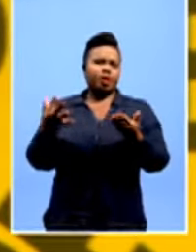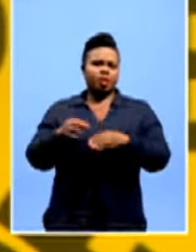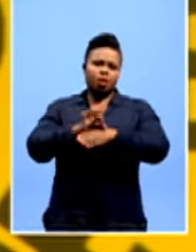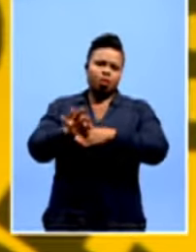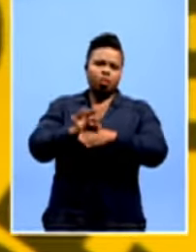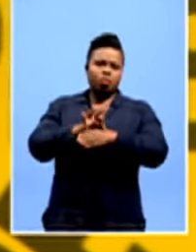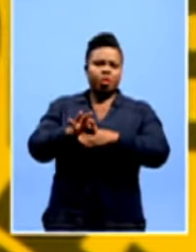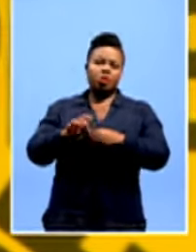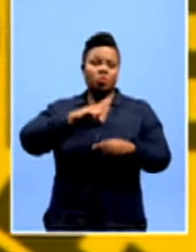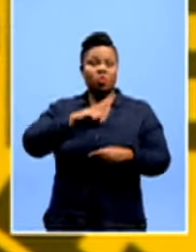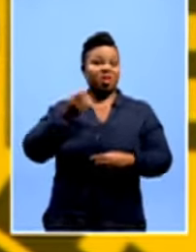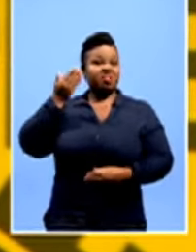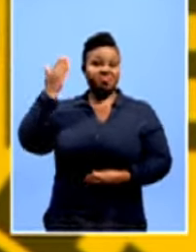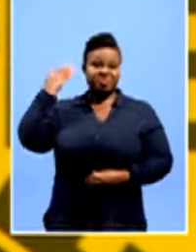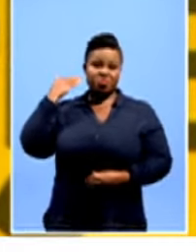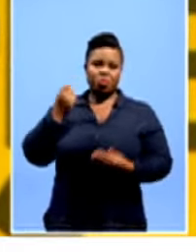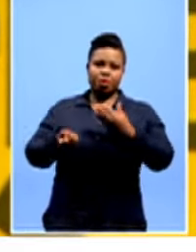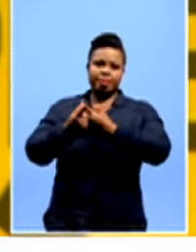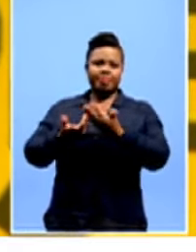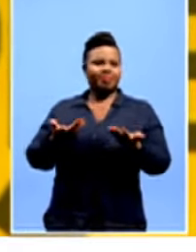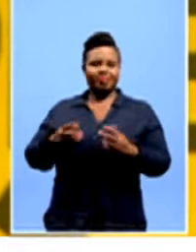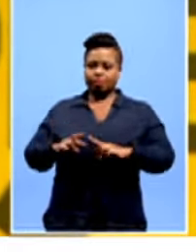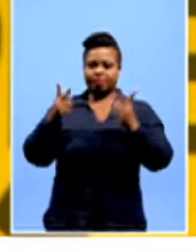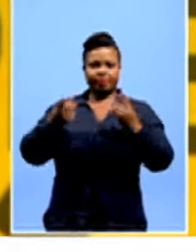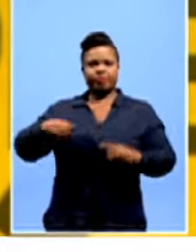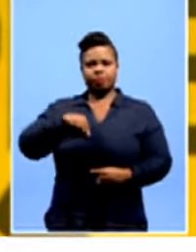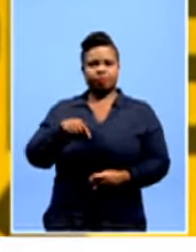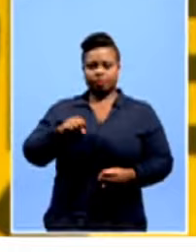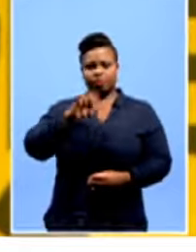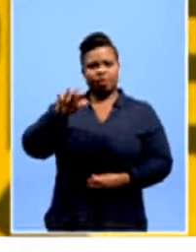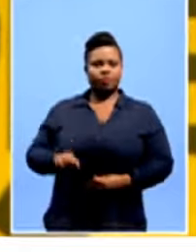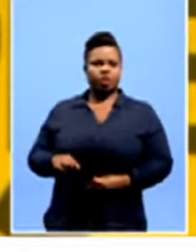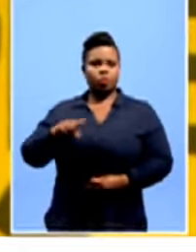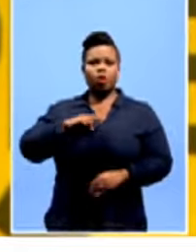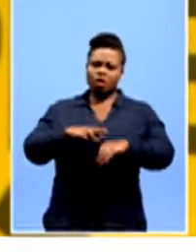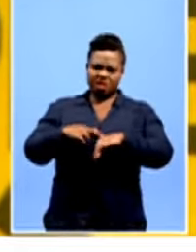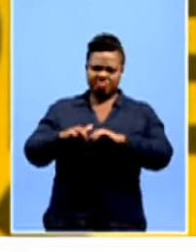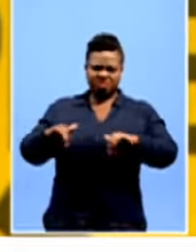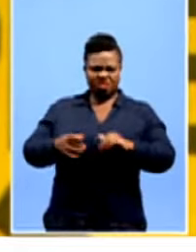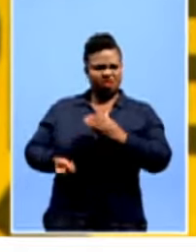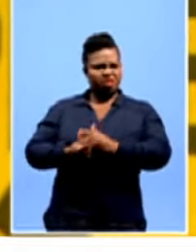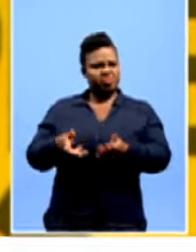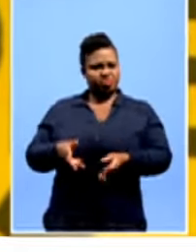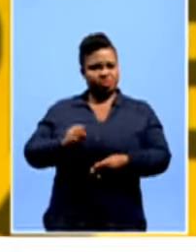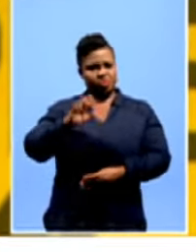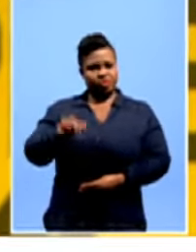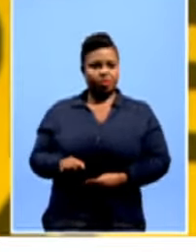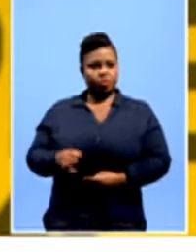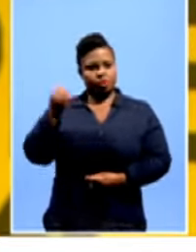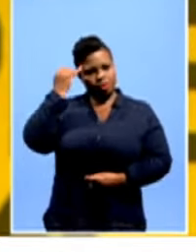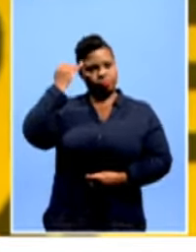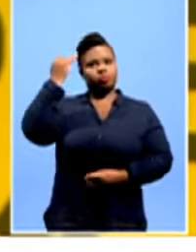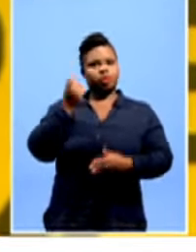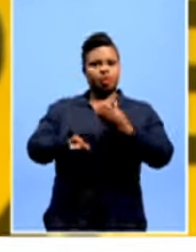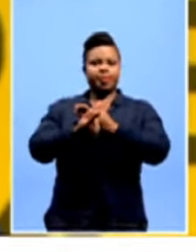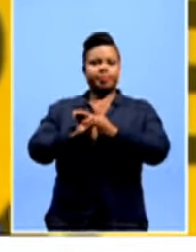We are not like other countries where, I mean, appetite has taken place in South Africa, so these initiatives have been put in